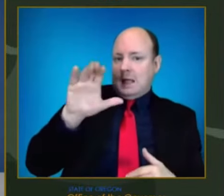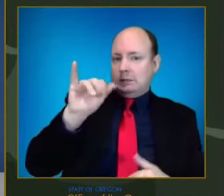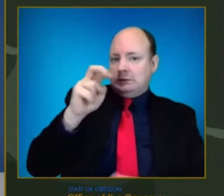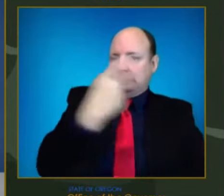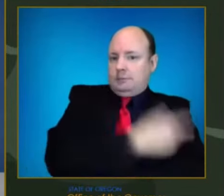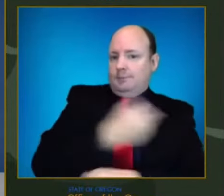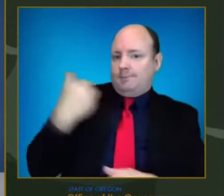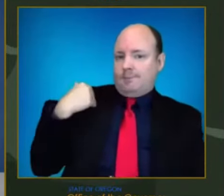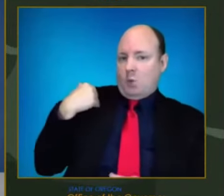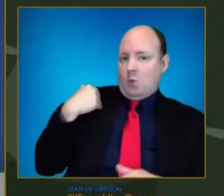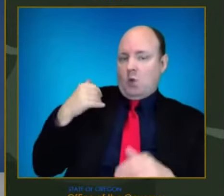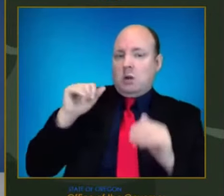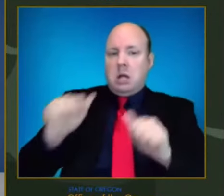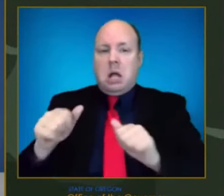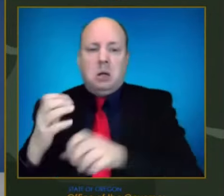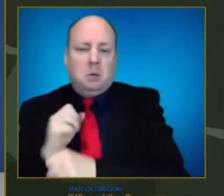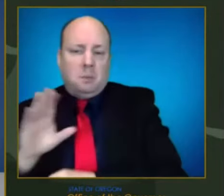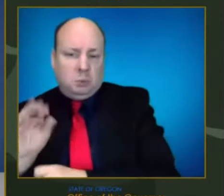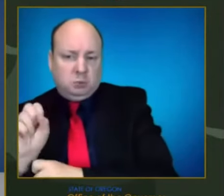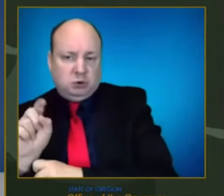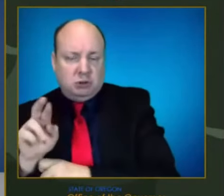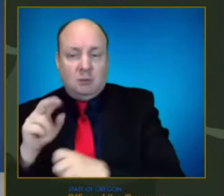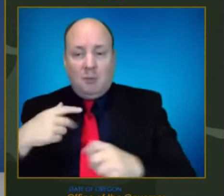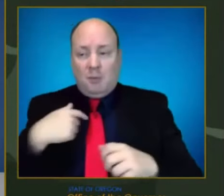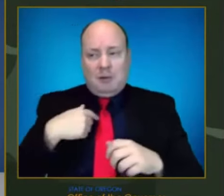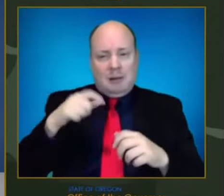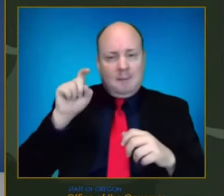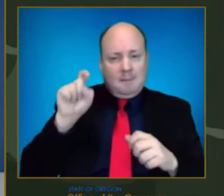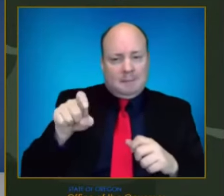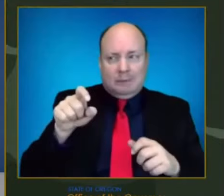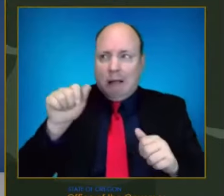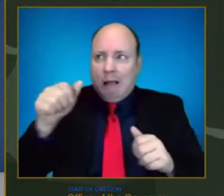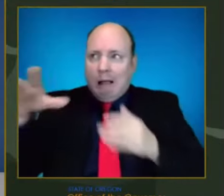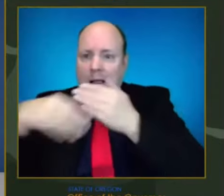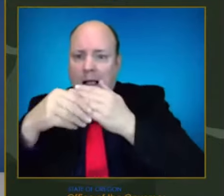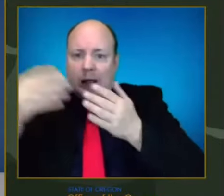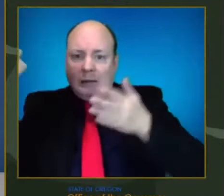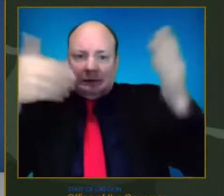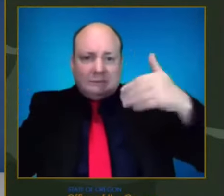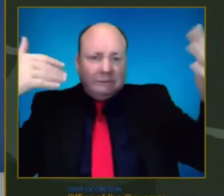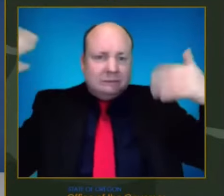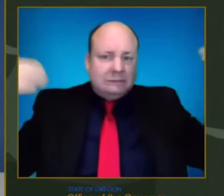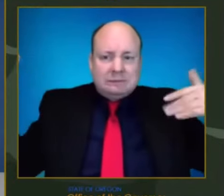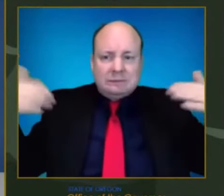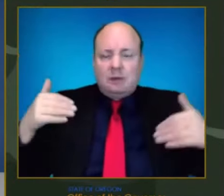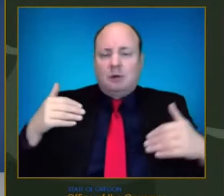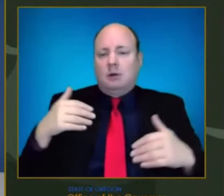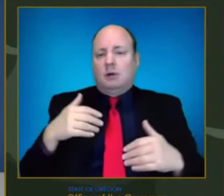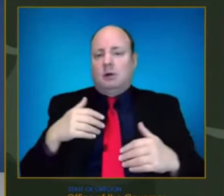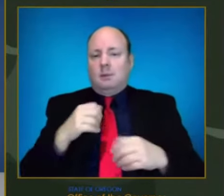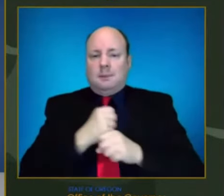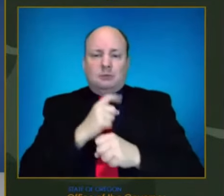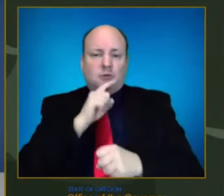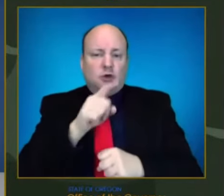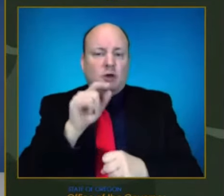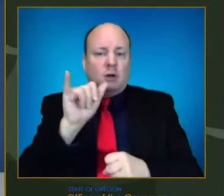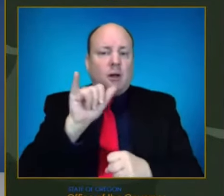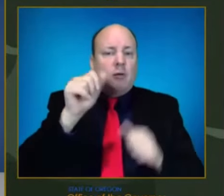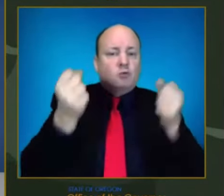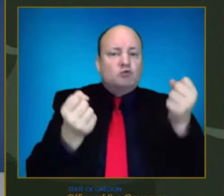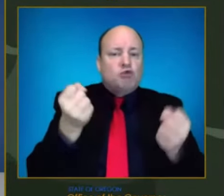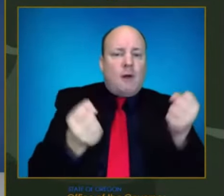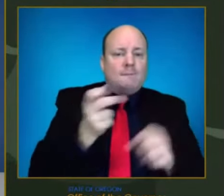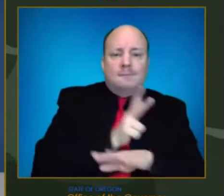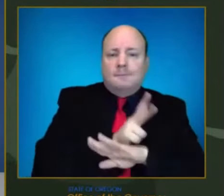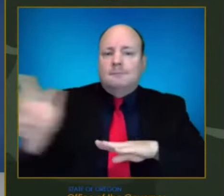high capacity vaccination sites, deploy more mobile clinics and reinforce FQHCs with more vaccinators, we want Oregonians who are